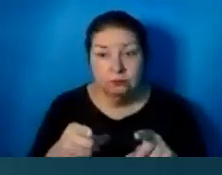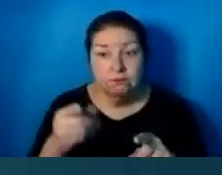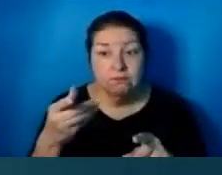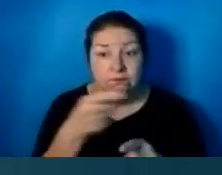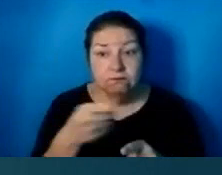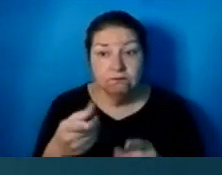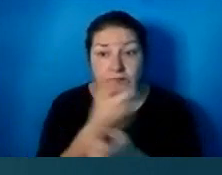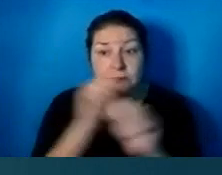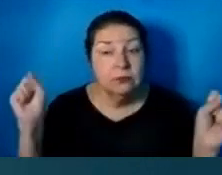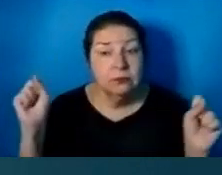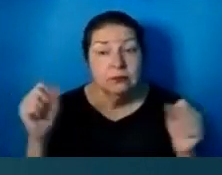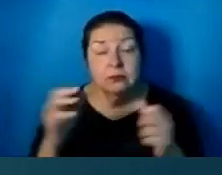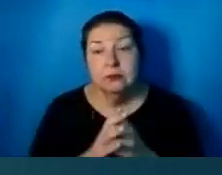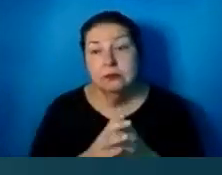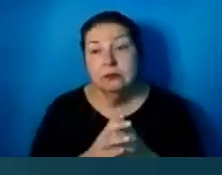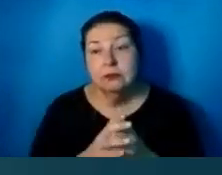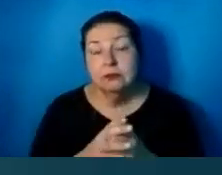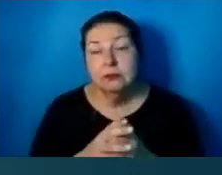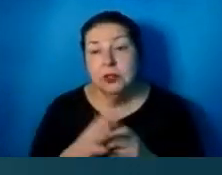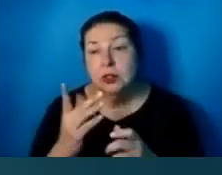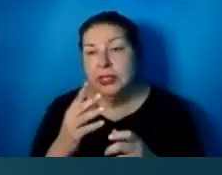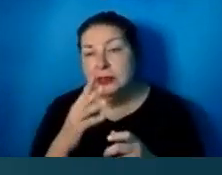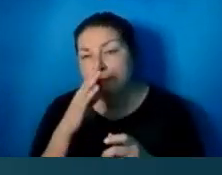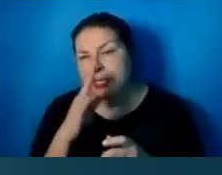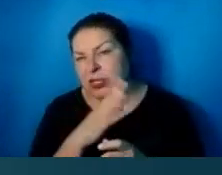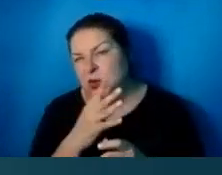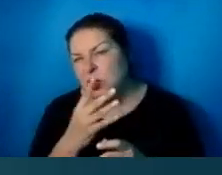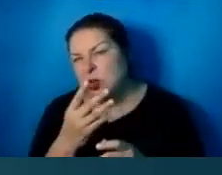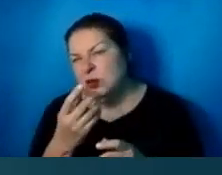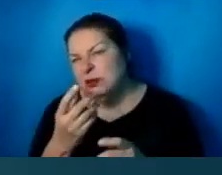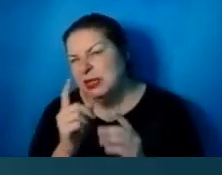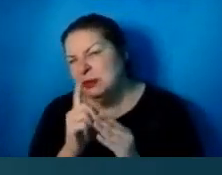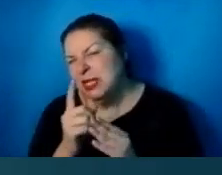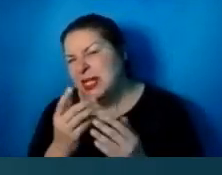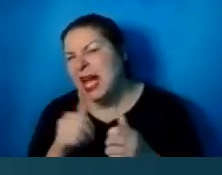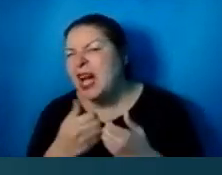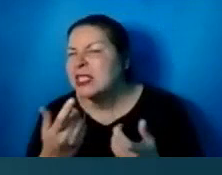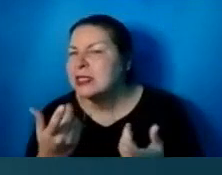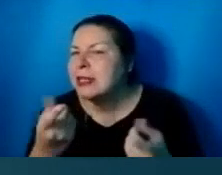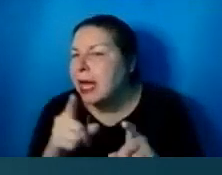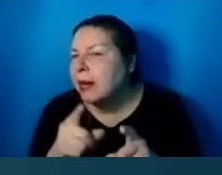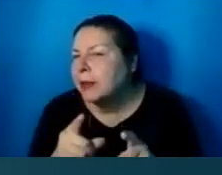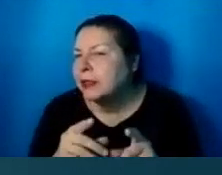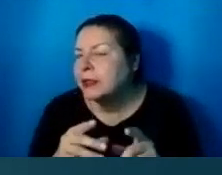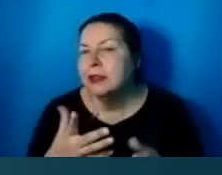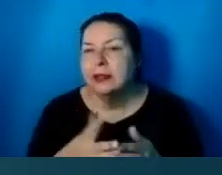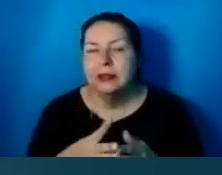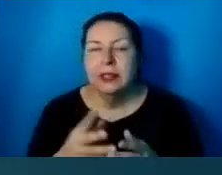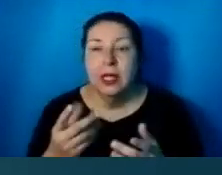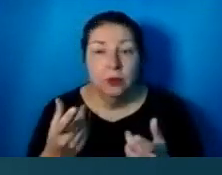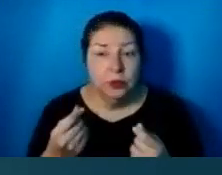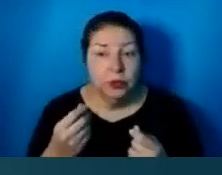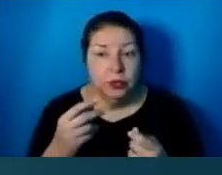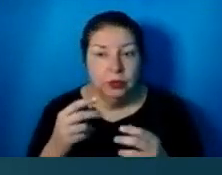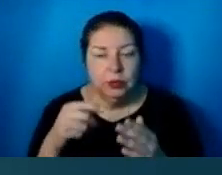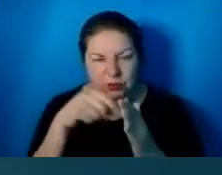You know, let's ignore a minute, you know, well, how does this happen? And we'll get into that in a little bit later